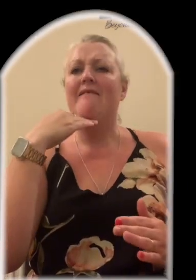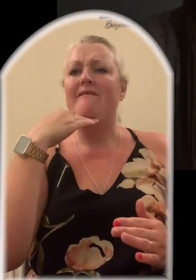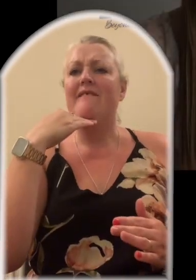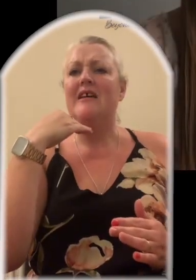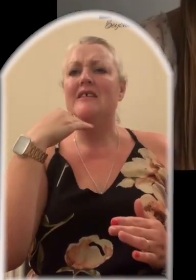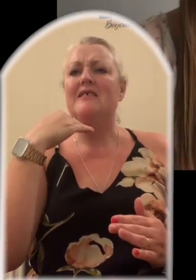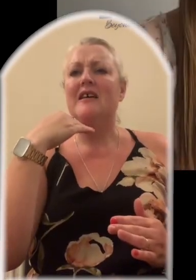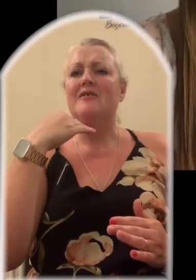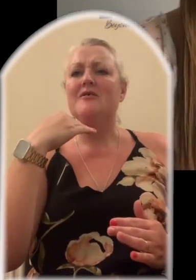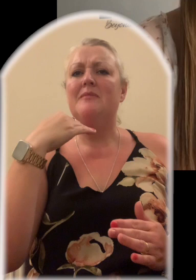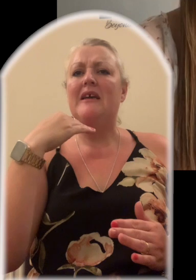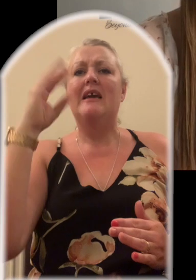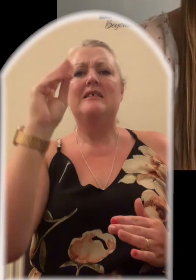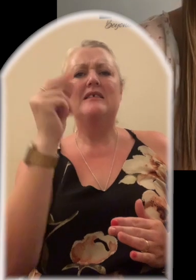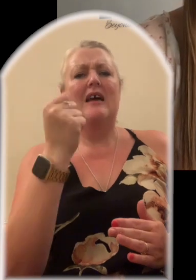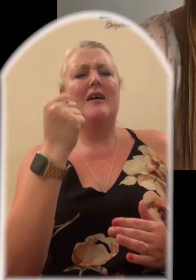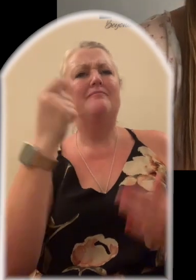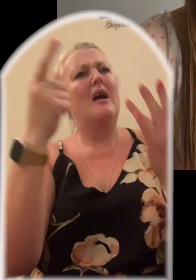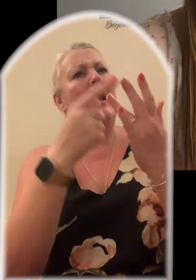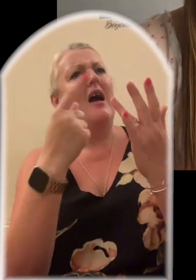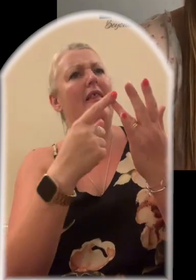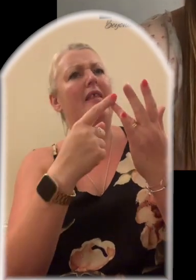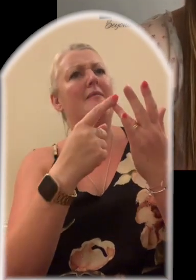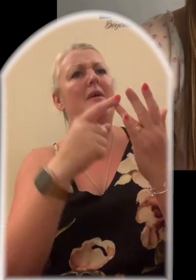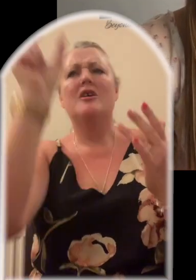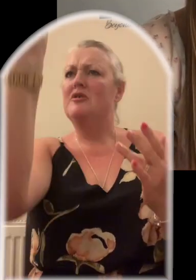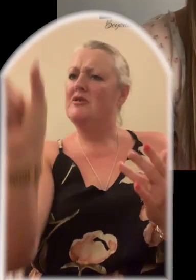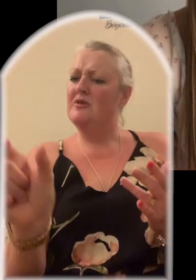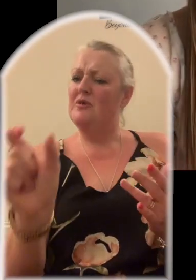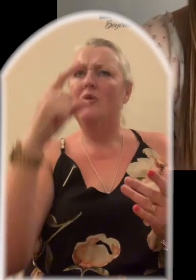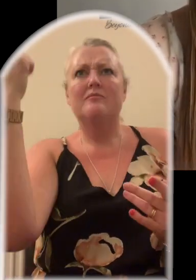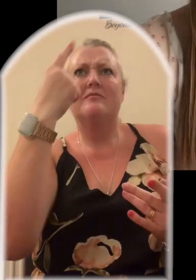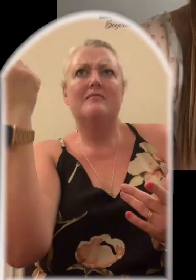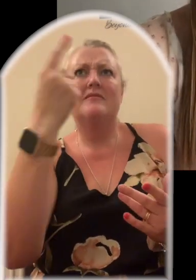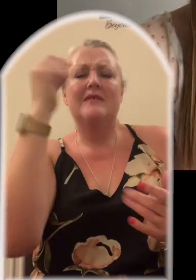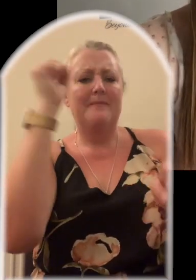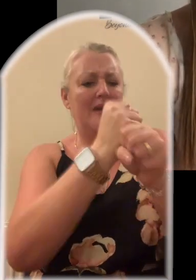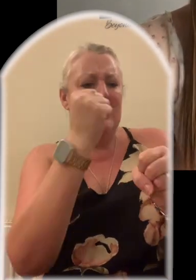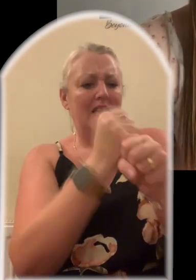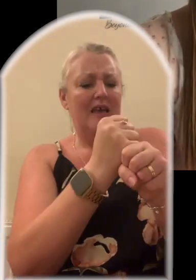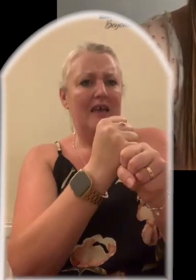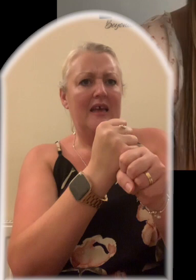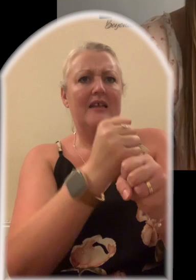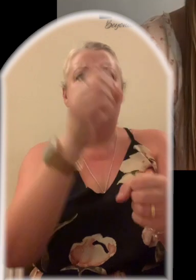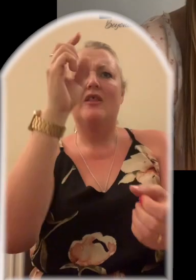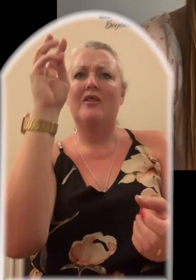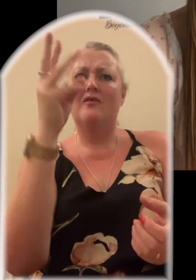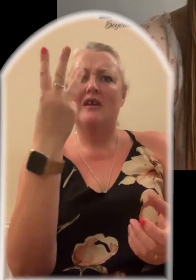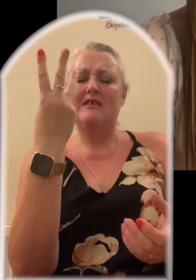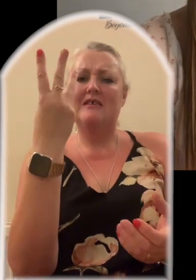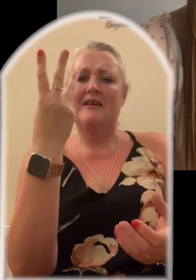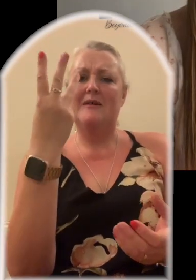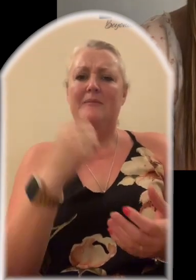There's bound to be some other person who believes in making it a